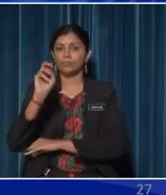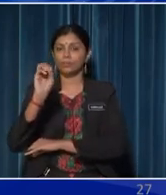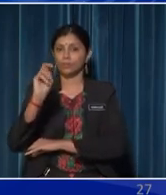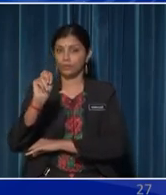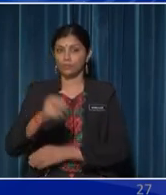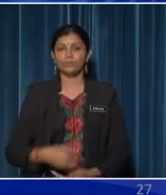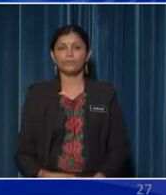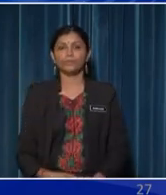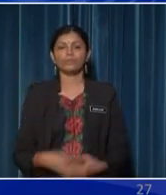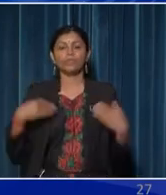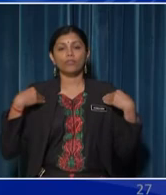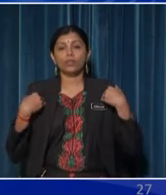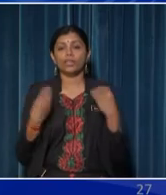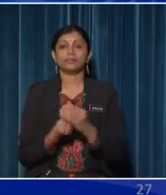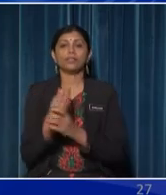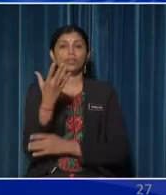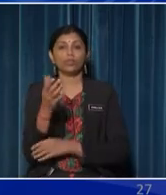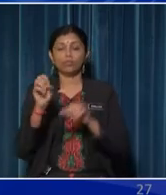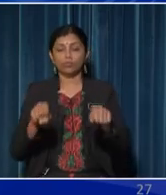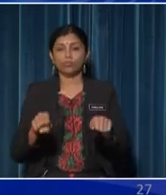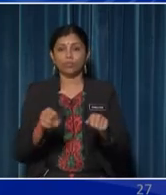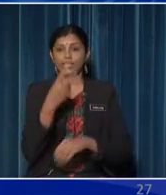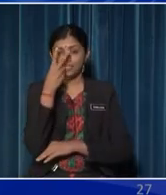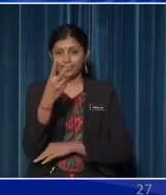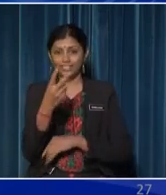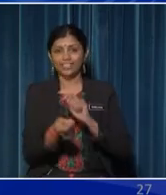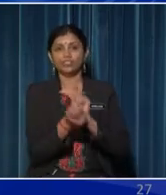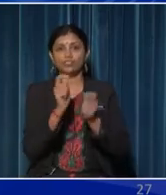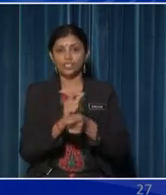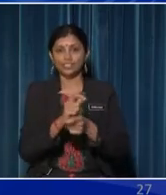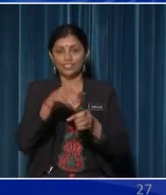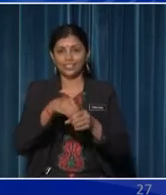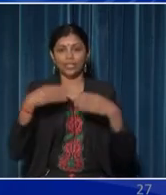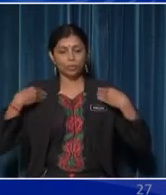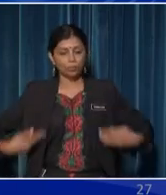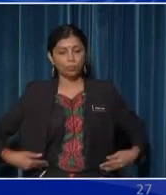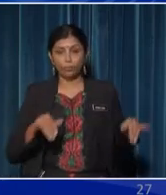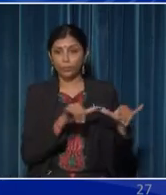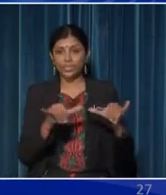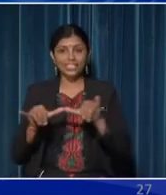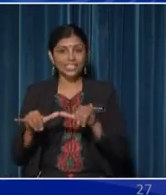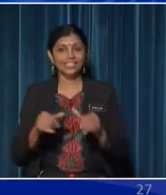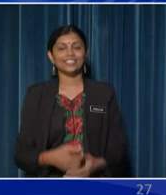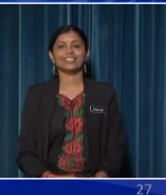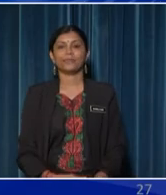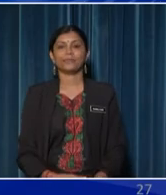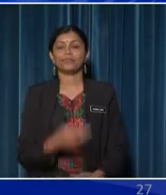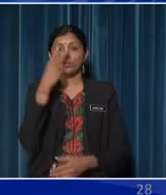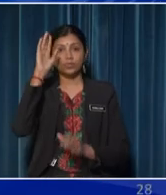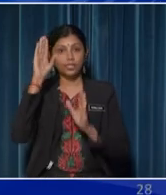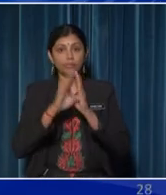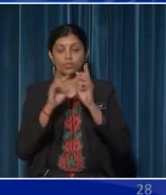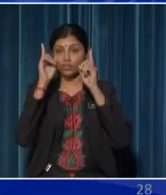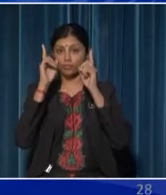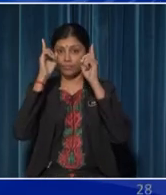For animal growth, we can identify the changes in body size Look at the